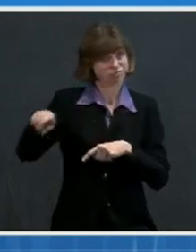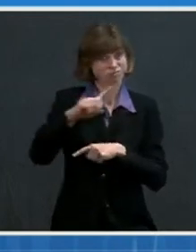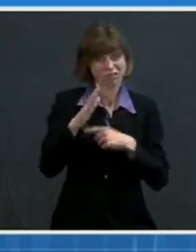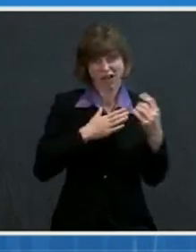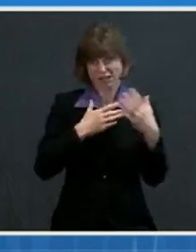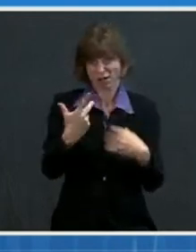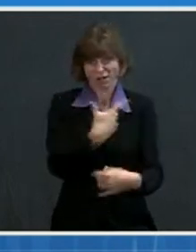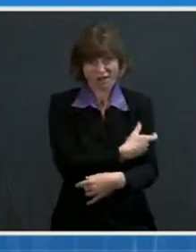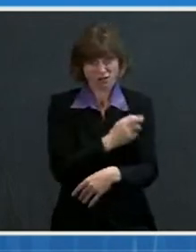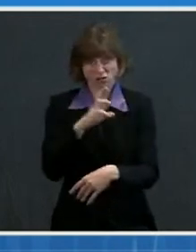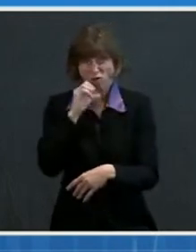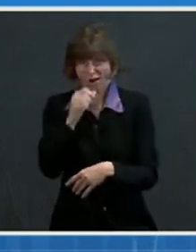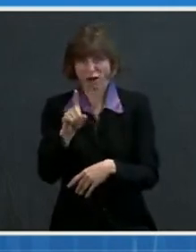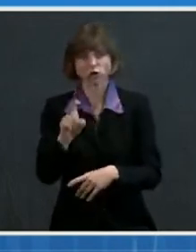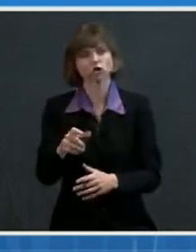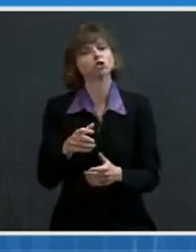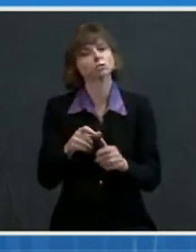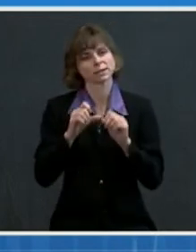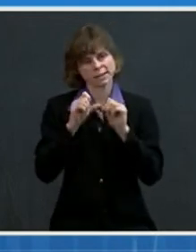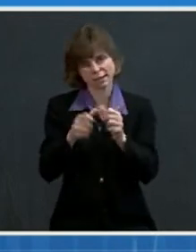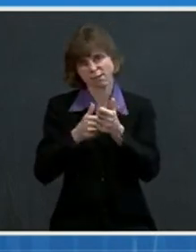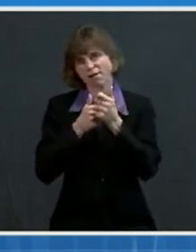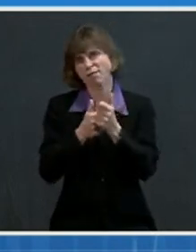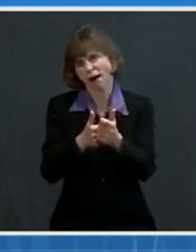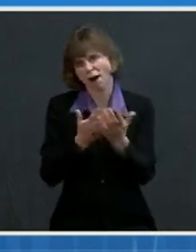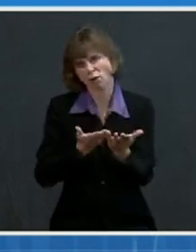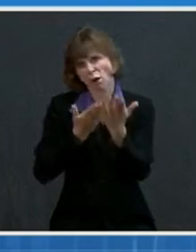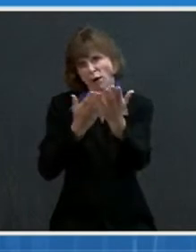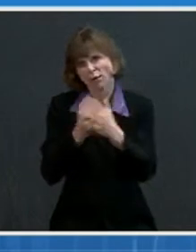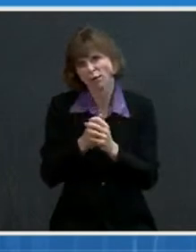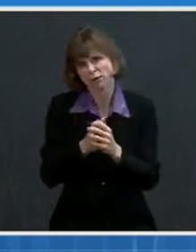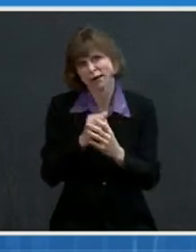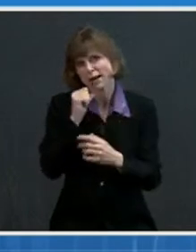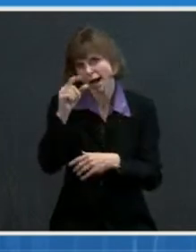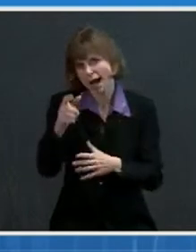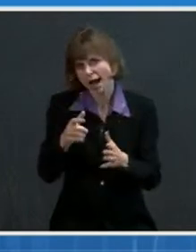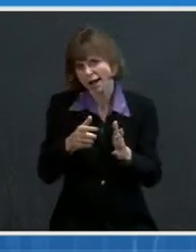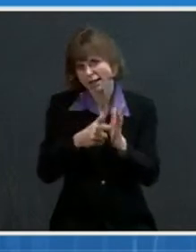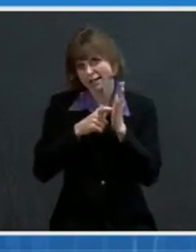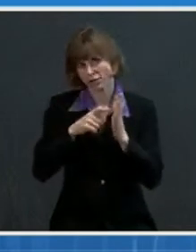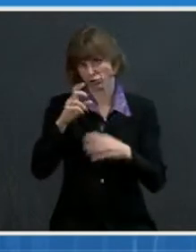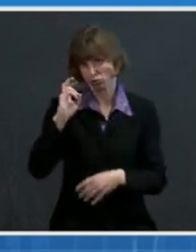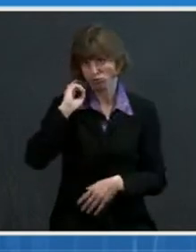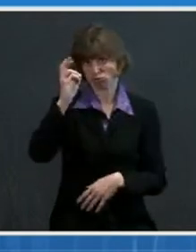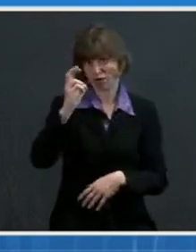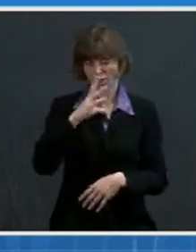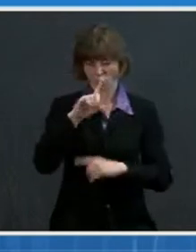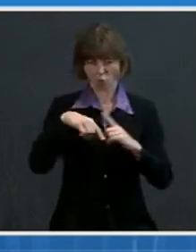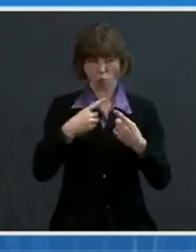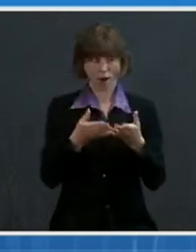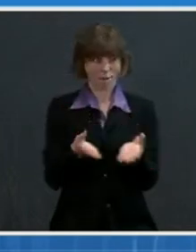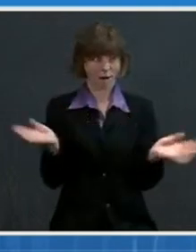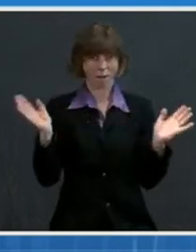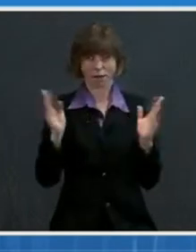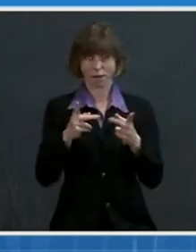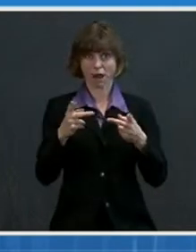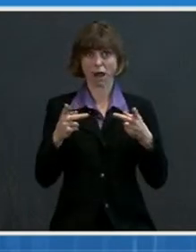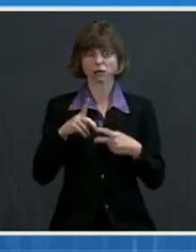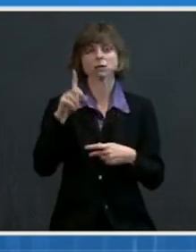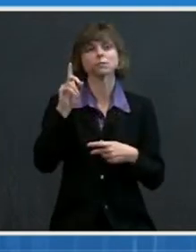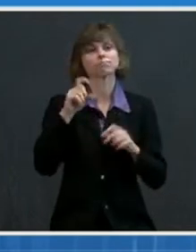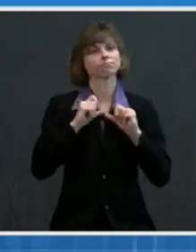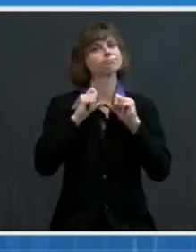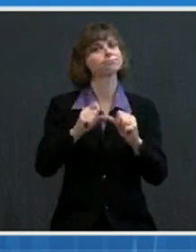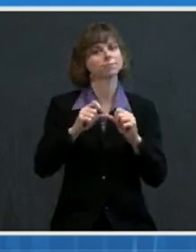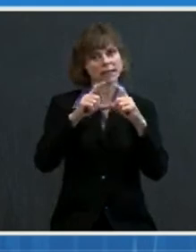avoid medium and large-sized gatherings as well as non-essential travel, and when in public spaces, should continue to wear a well